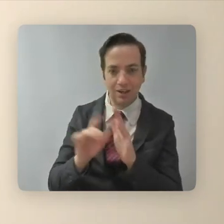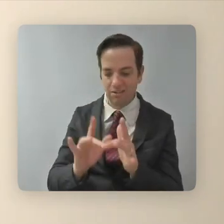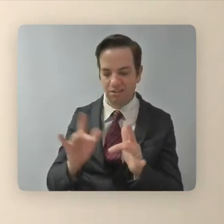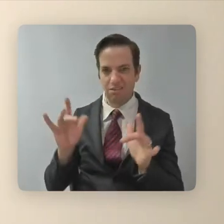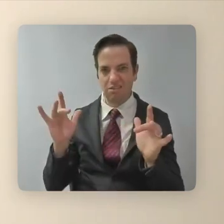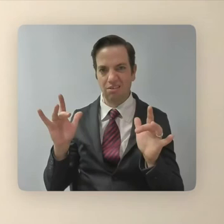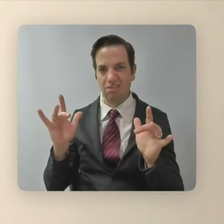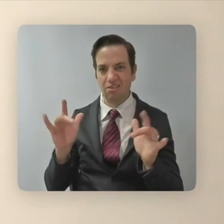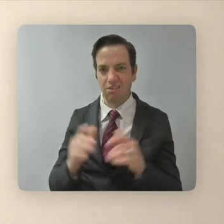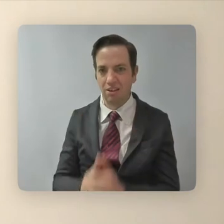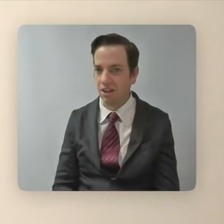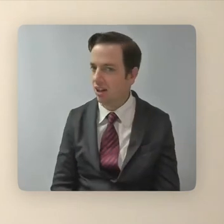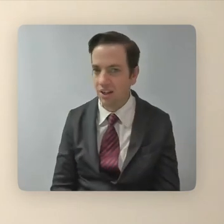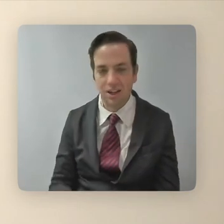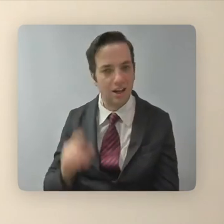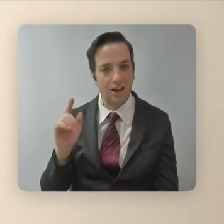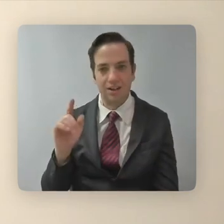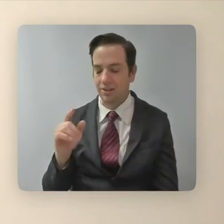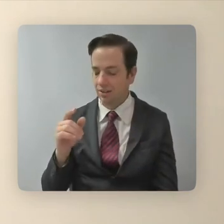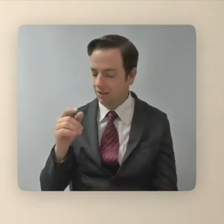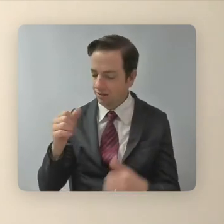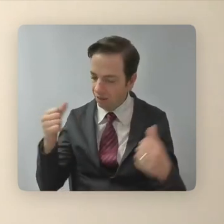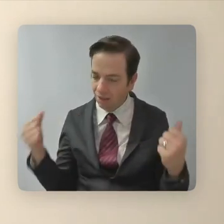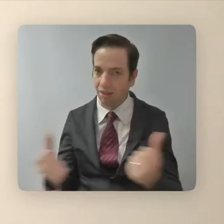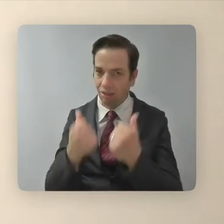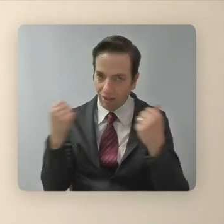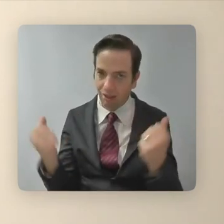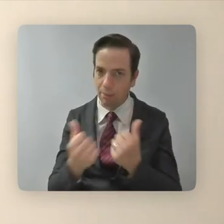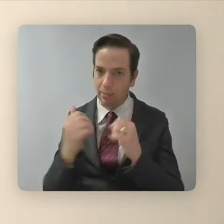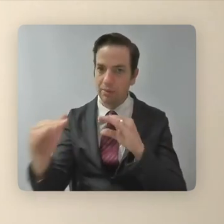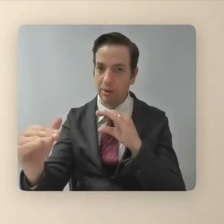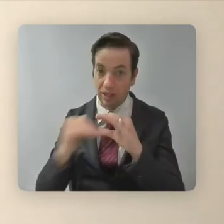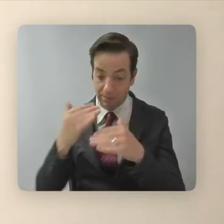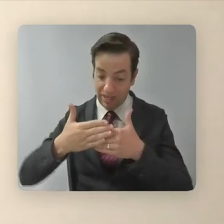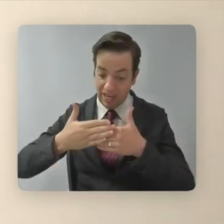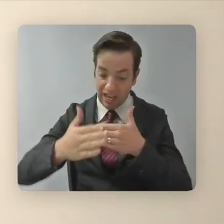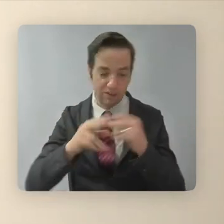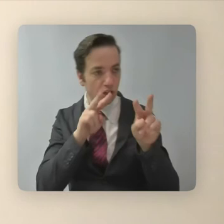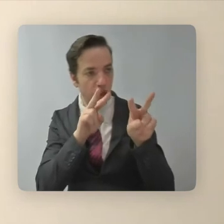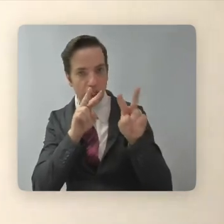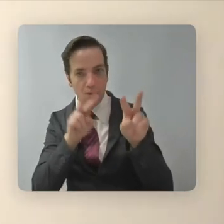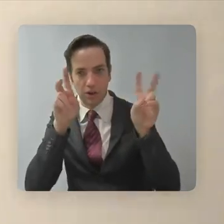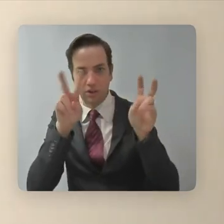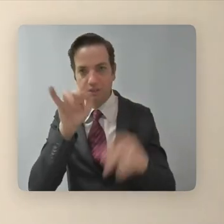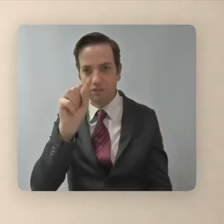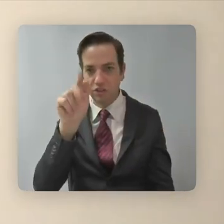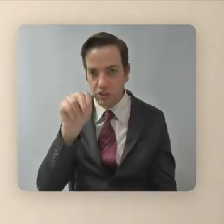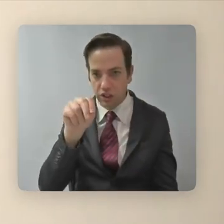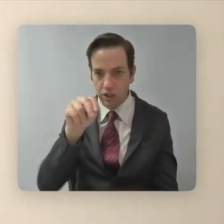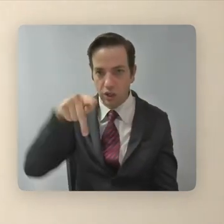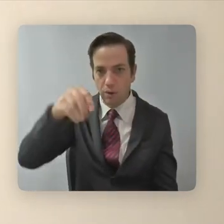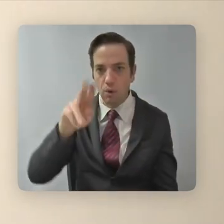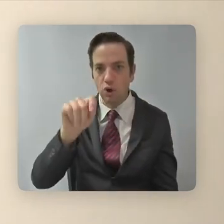industry. I can't tell you how many people emailed me after screenings of vision portraits telling me that they